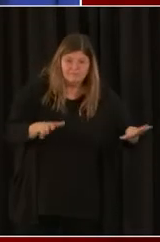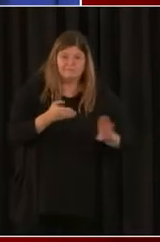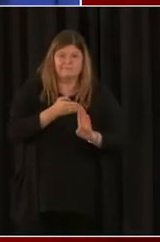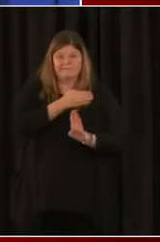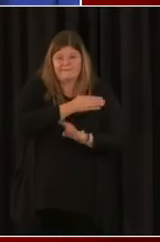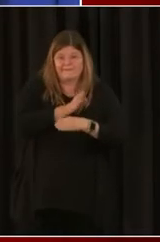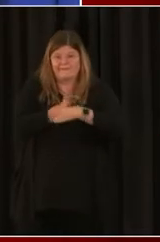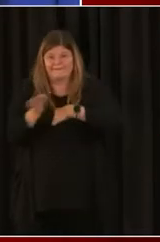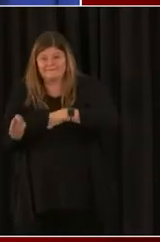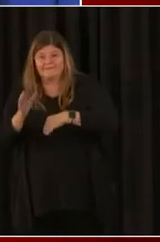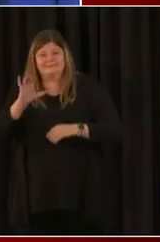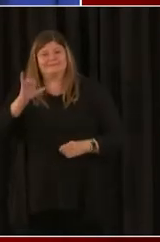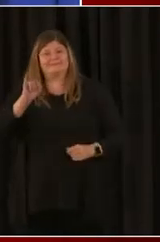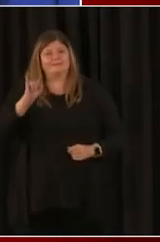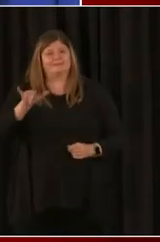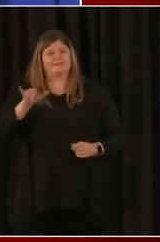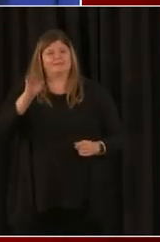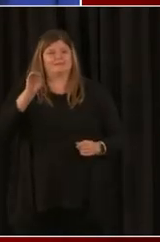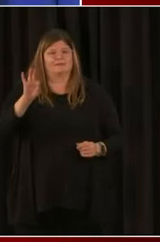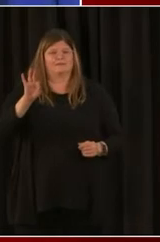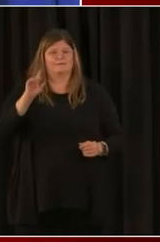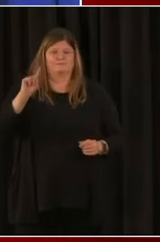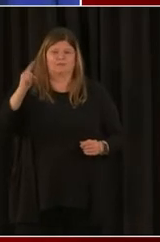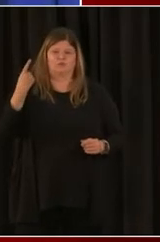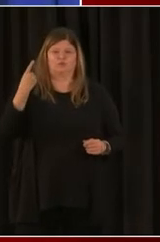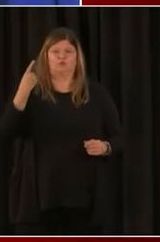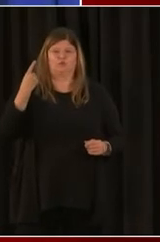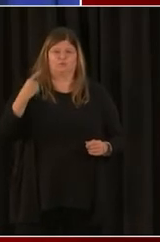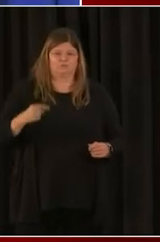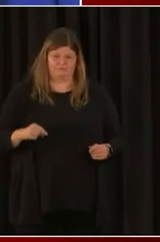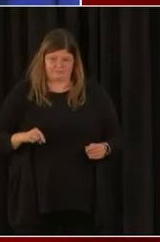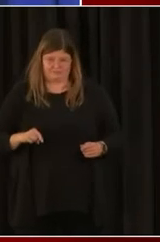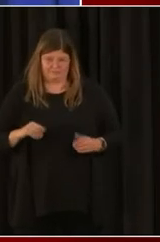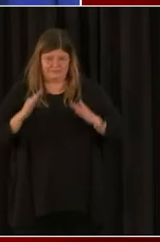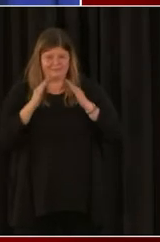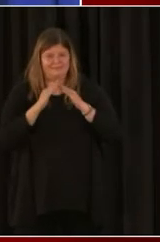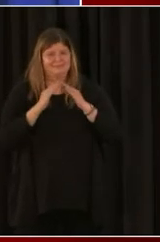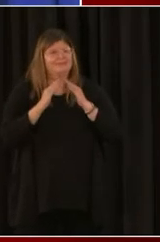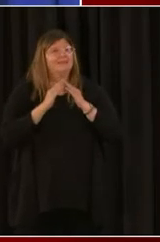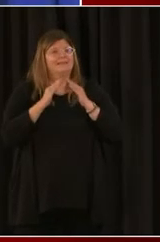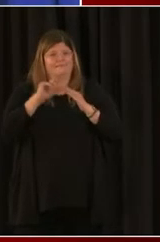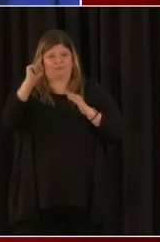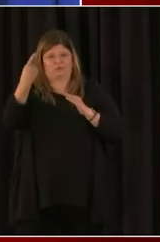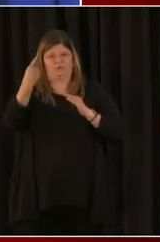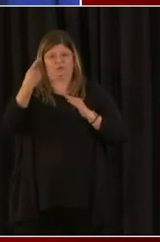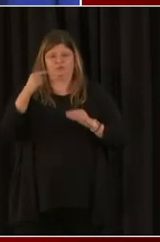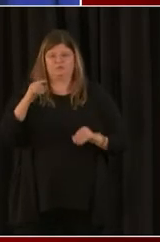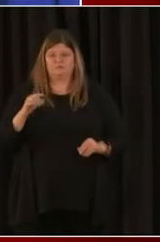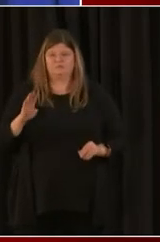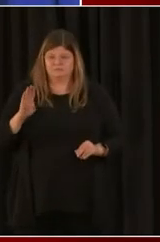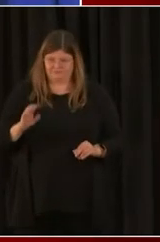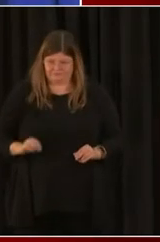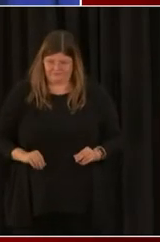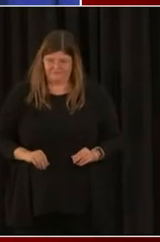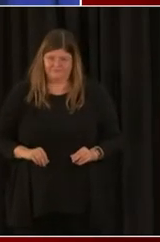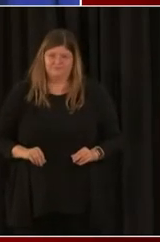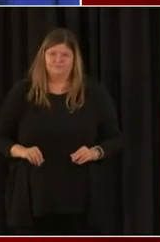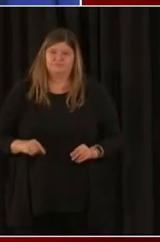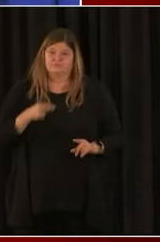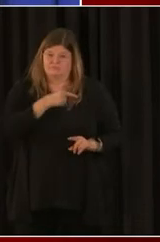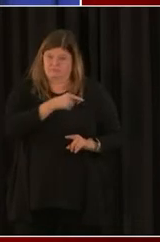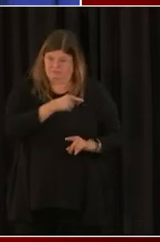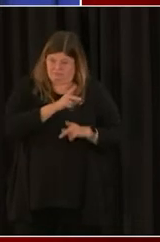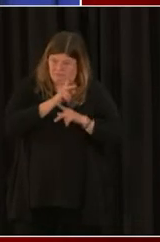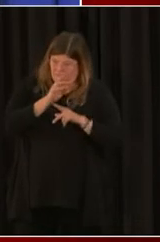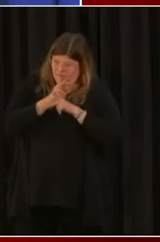So I wanted to bring in the good folks from City First who've joined us in order to talk to from the lender perspective, how they think